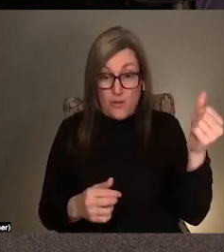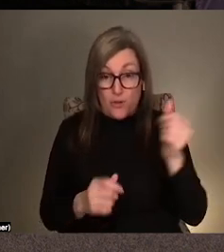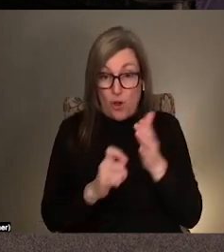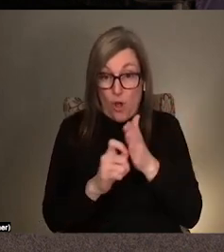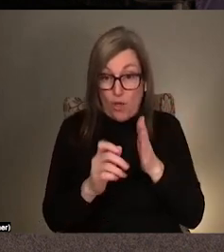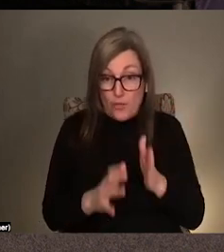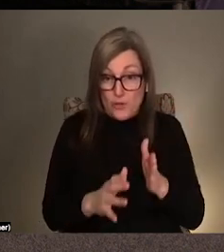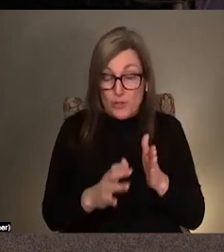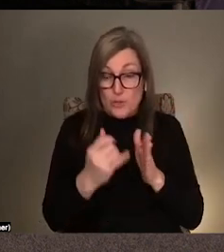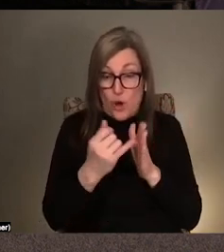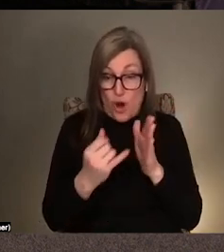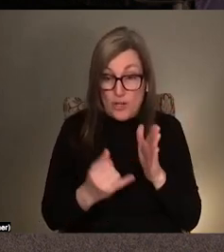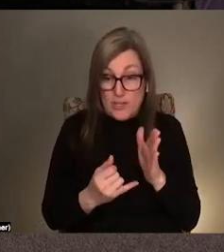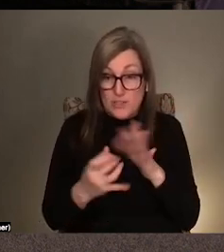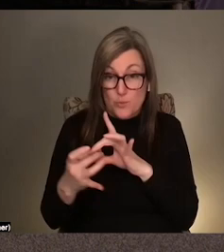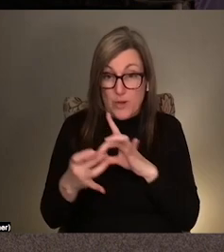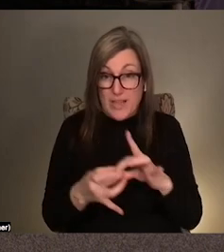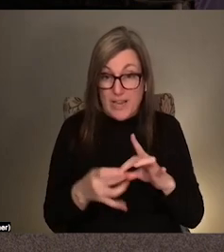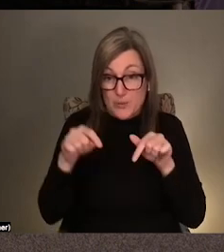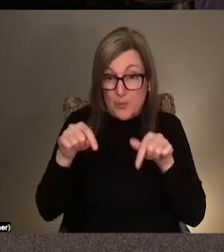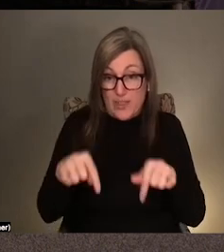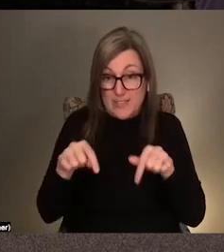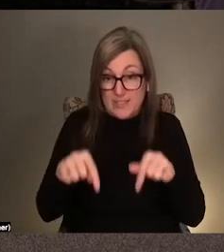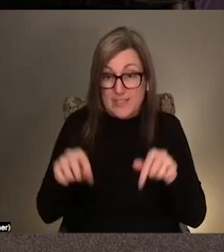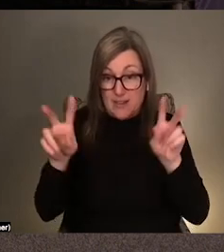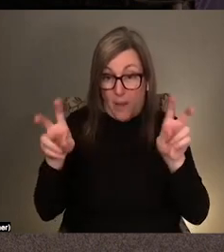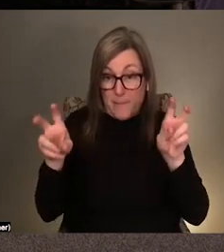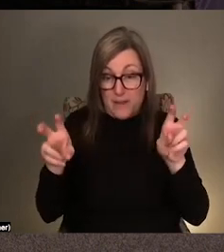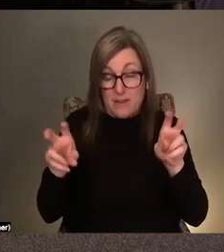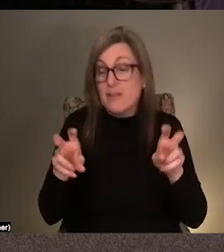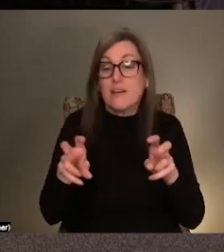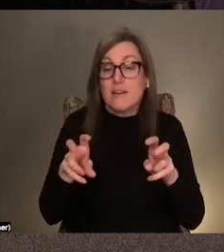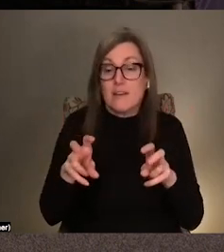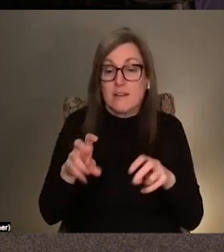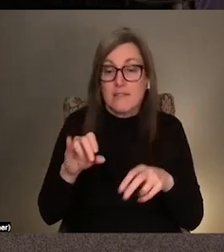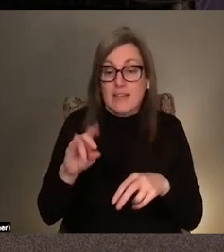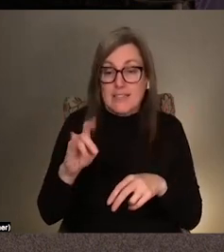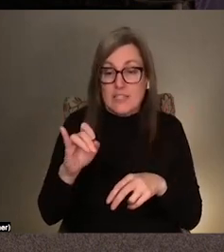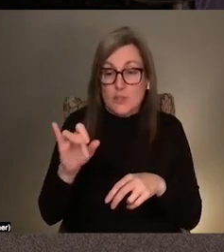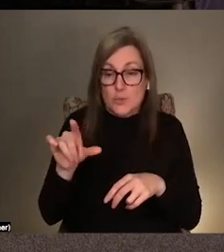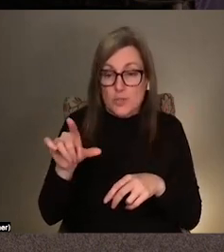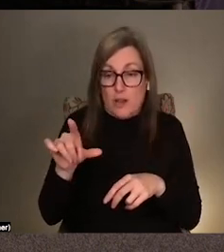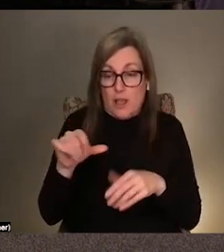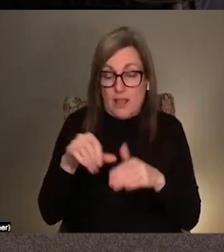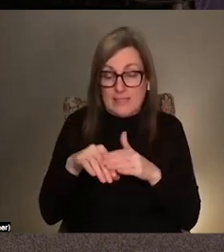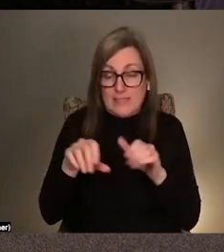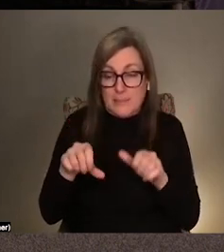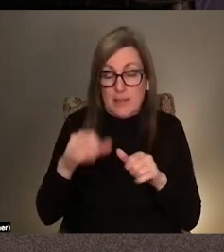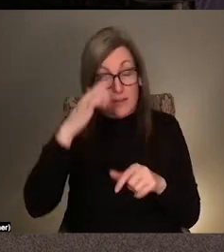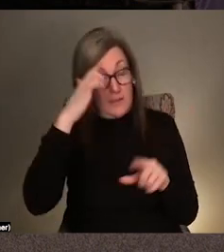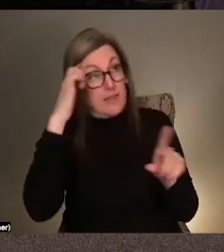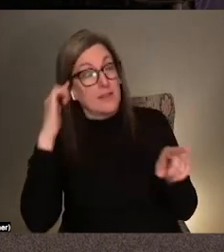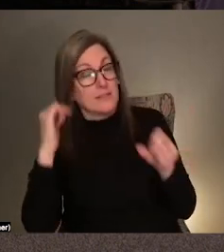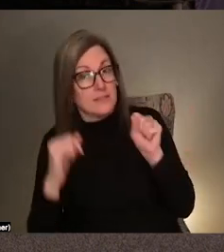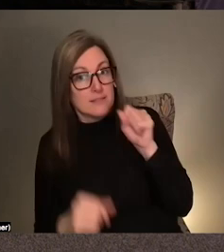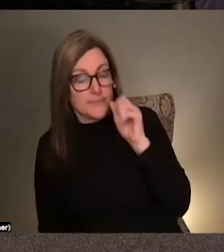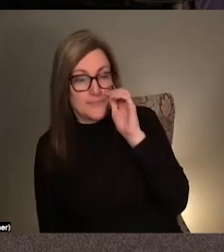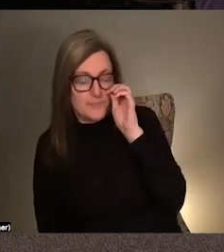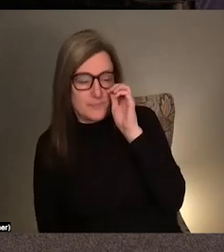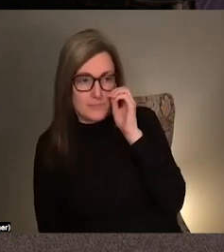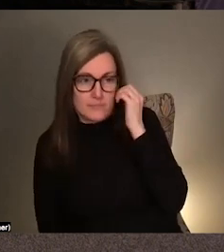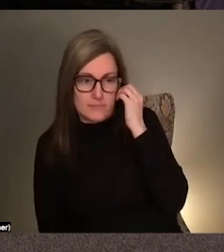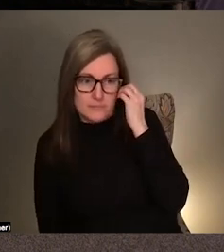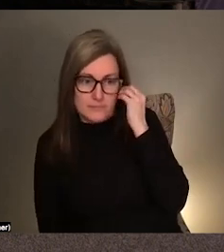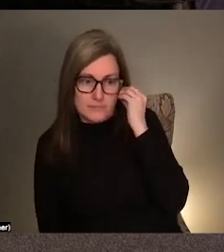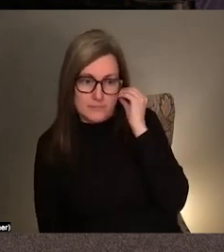to the topic of institutional accessibility? Uh, sure. Yeah, absolutely. Um, um,